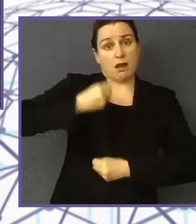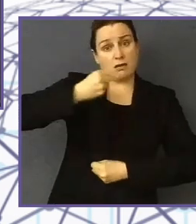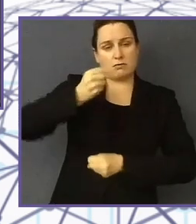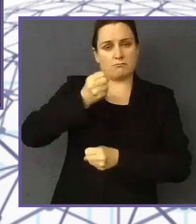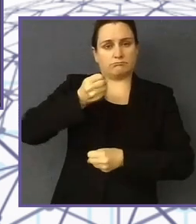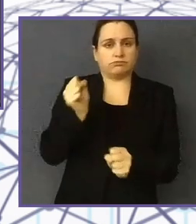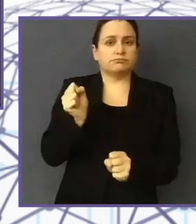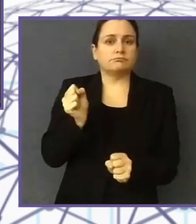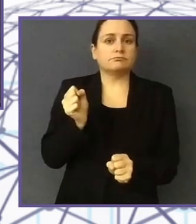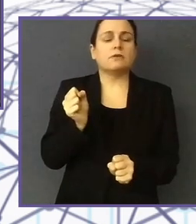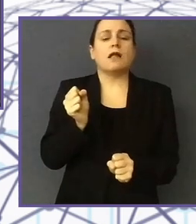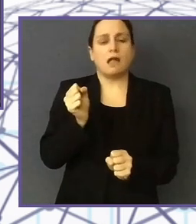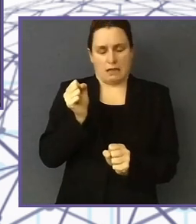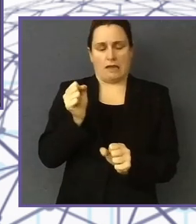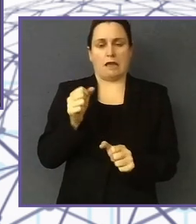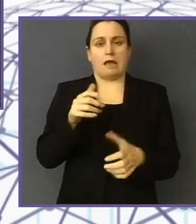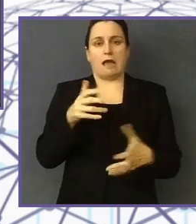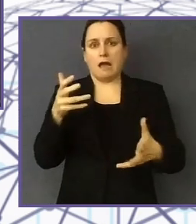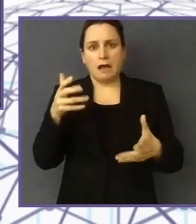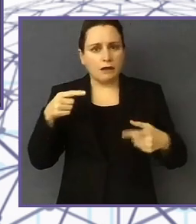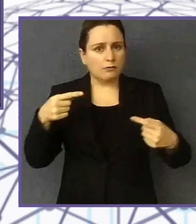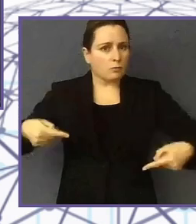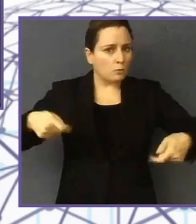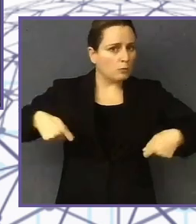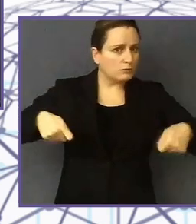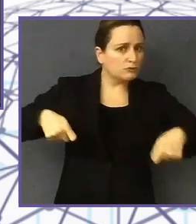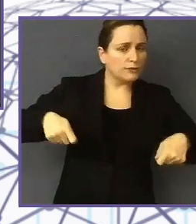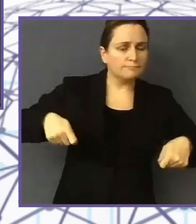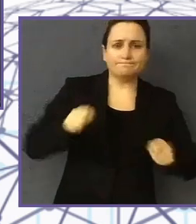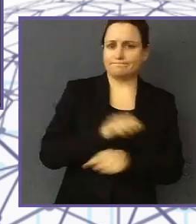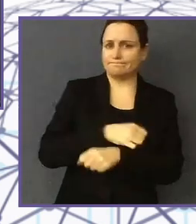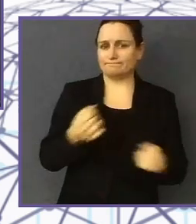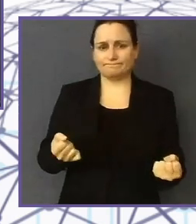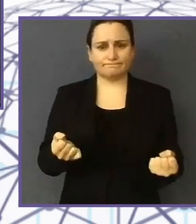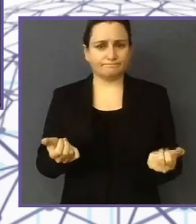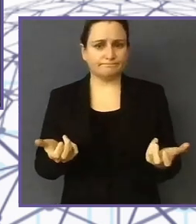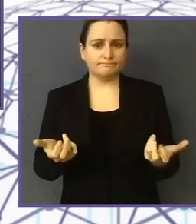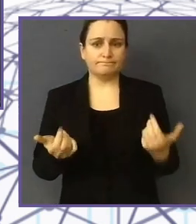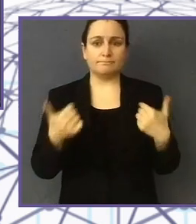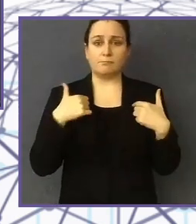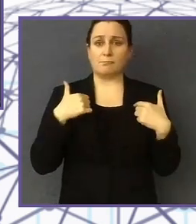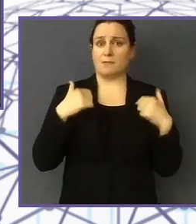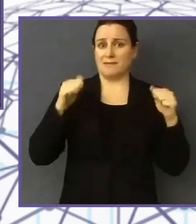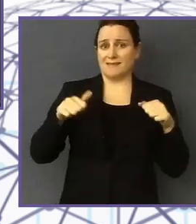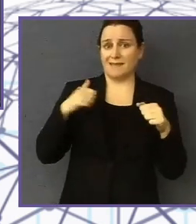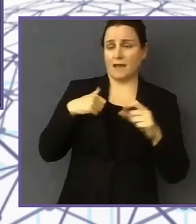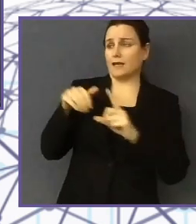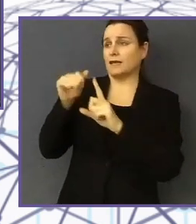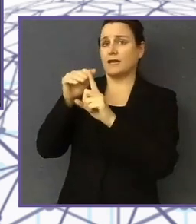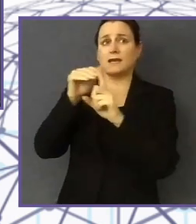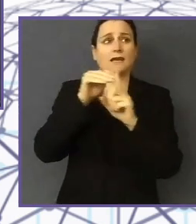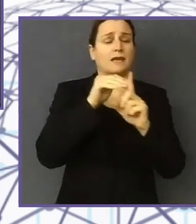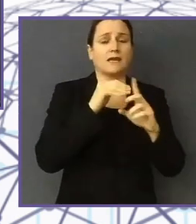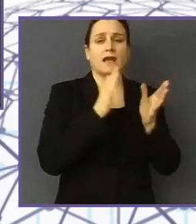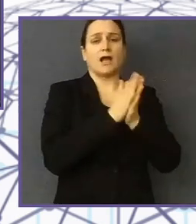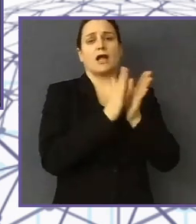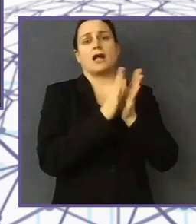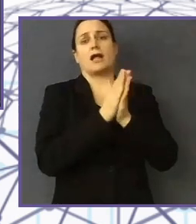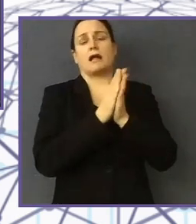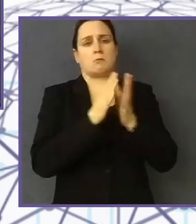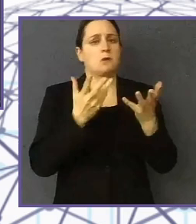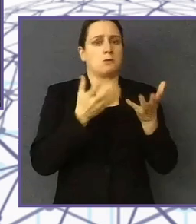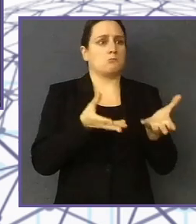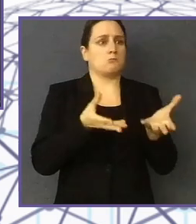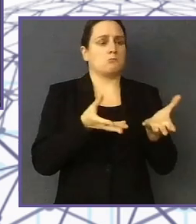throw up by the NHS, sometimes I can get six from people and I ship it from my own saving, but I'm